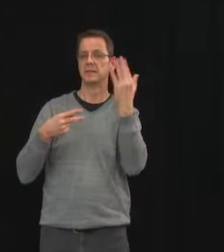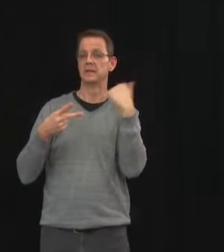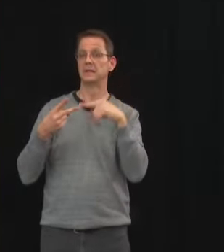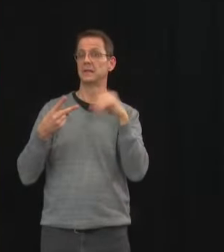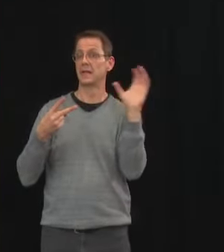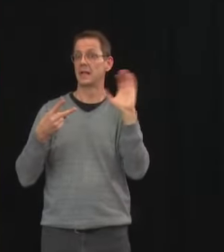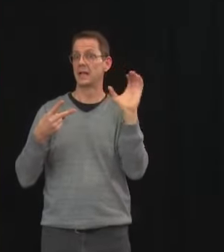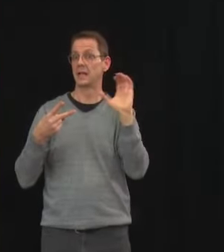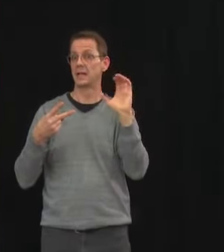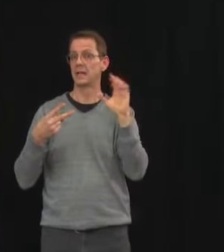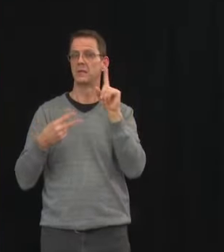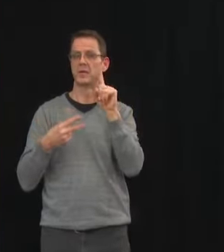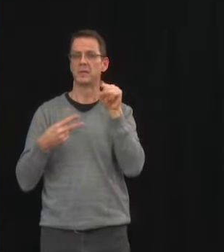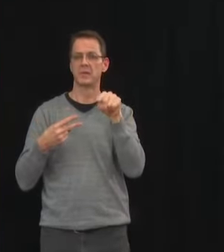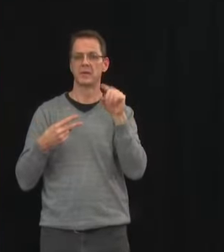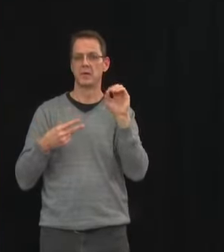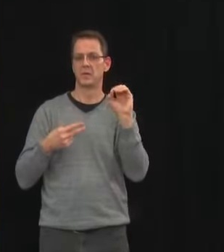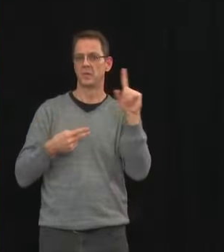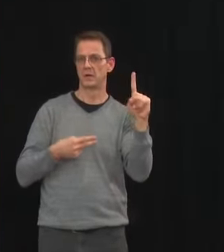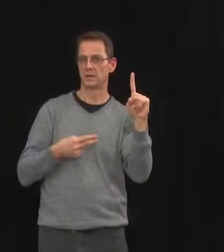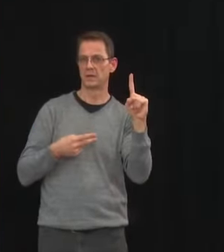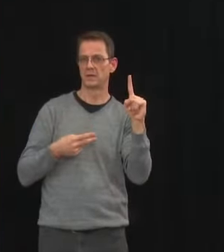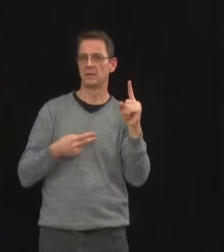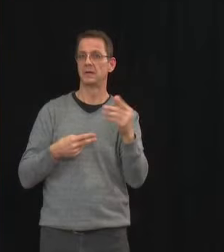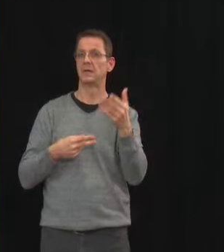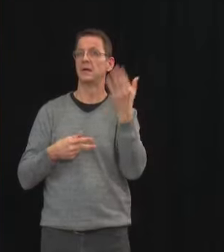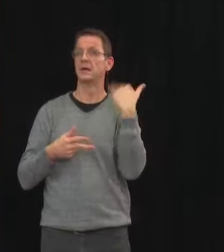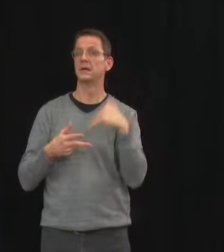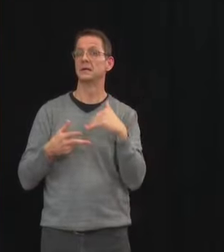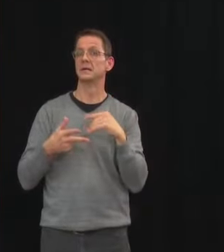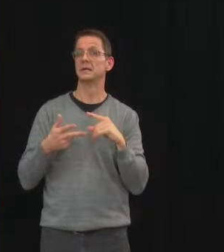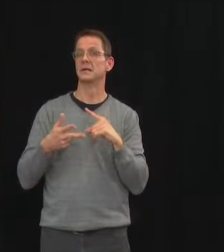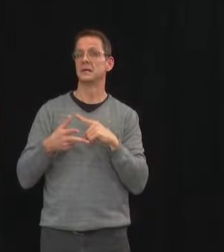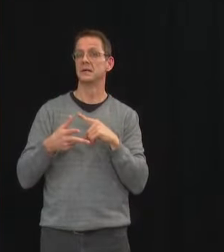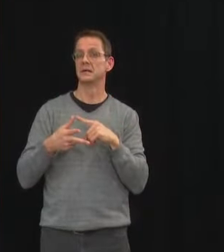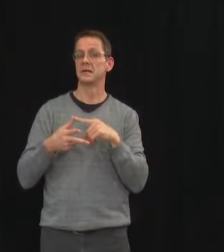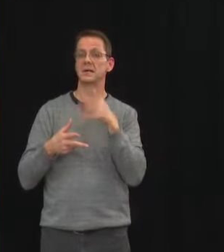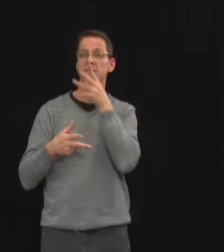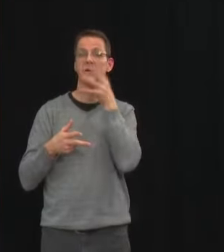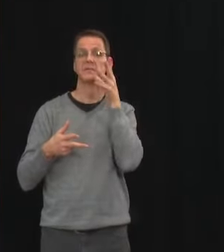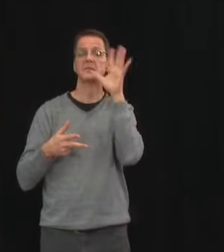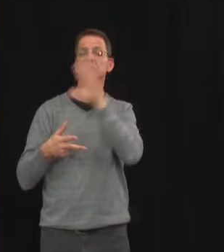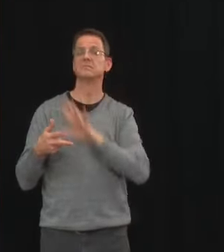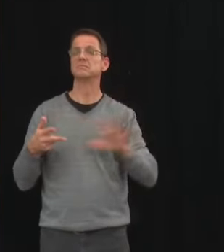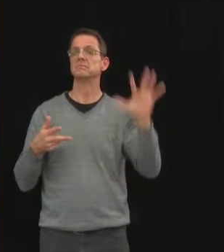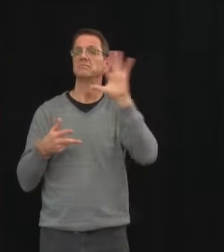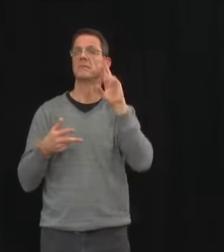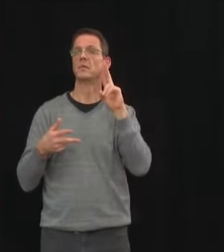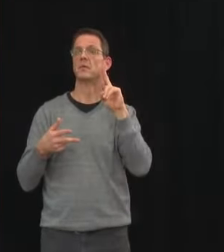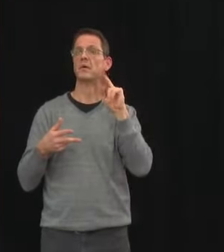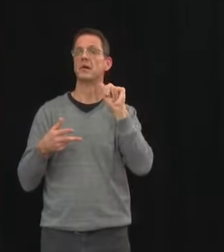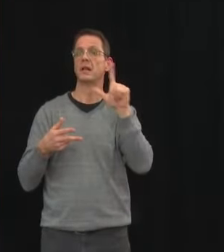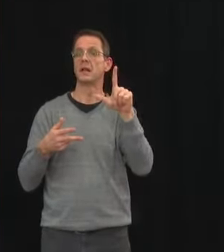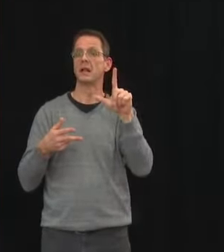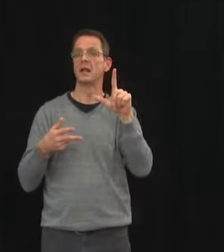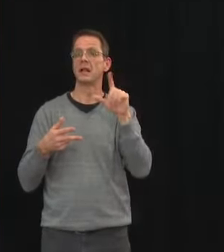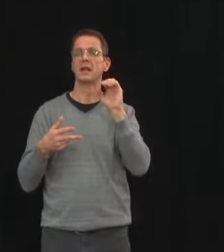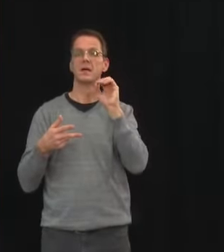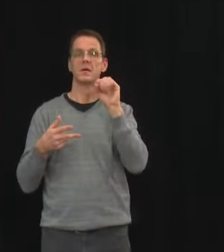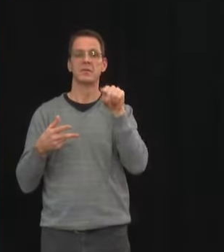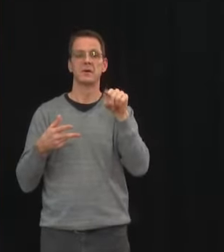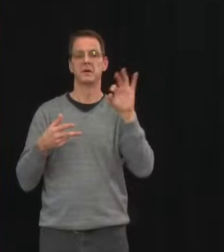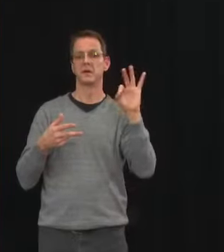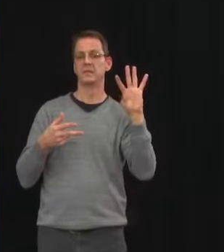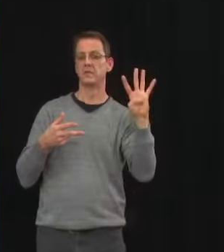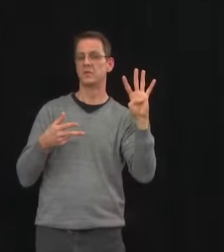deaths were reported to Alberta Health in the last 24 hours. While it is encouraging to see the rate of COVID-19 fatalities